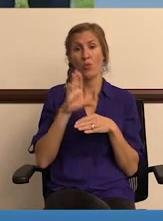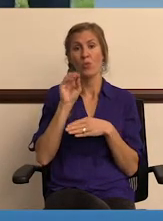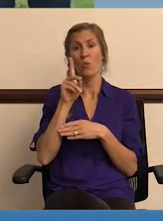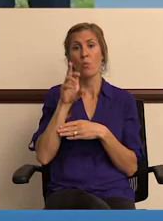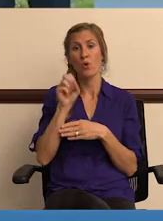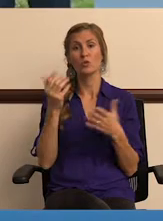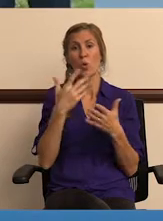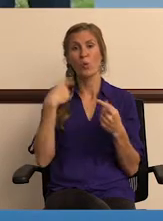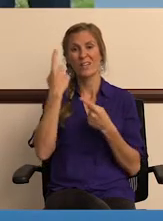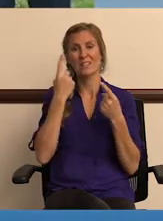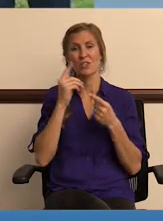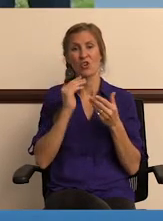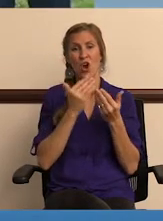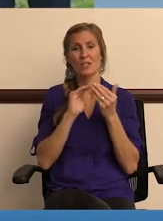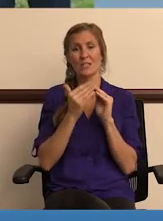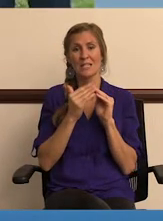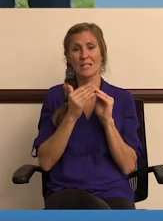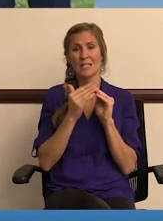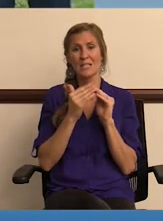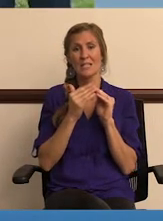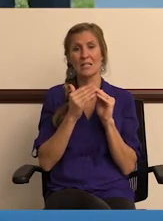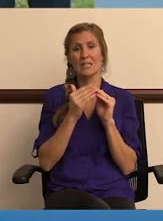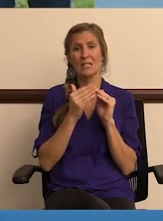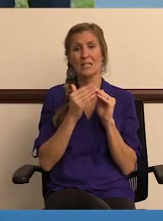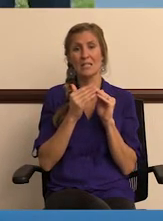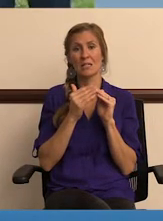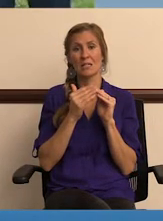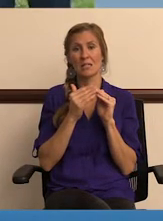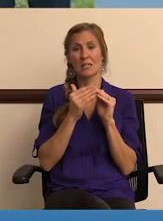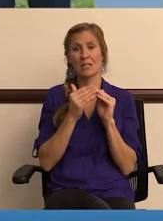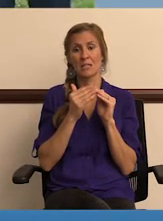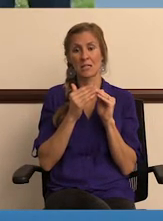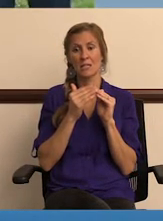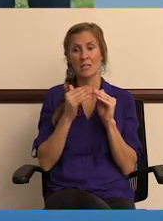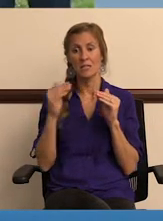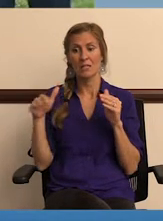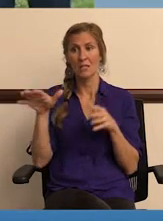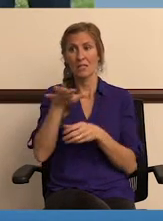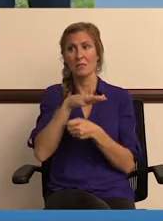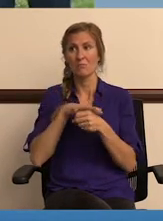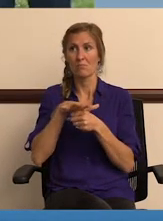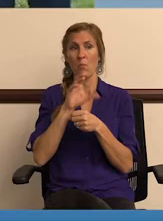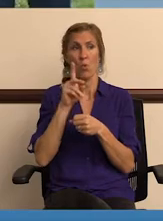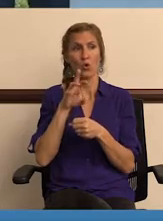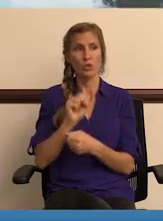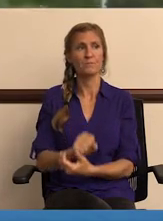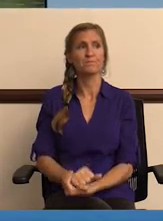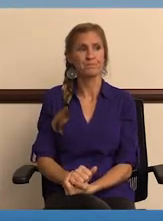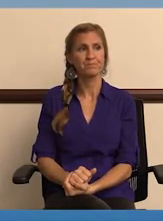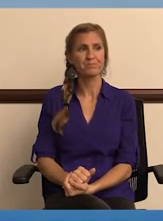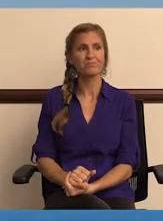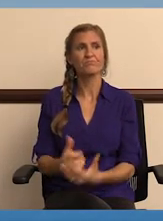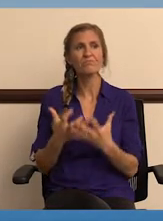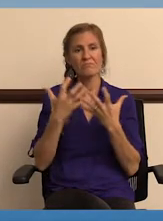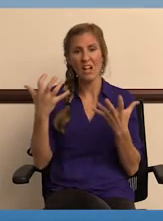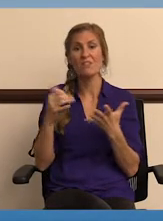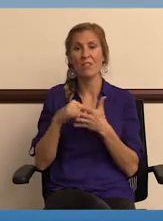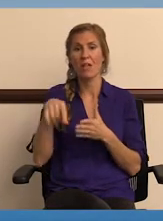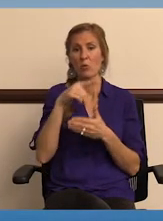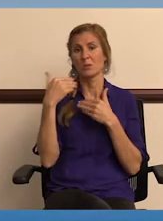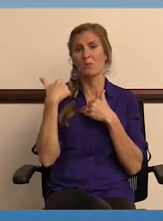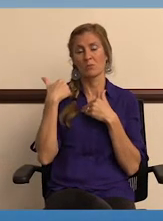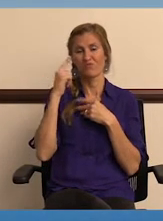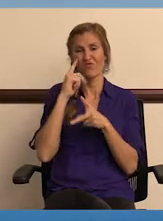them on the borders of what we would consider our city border. So definitely